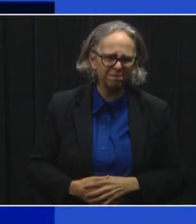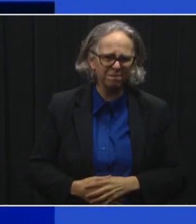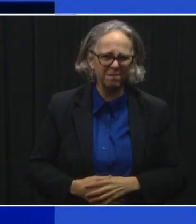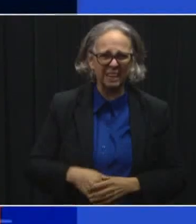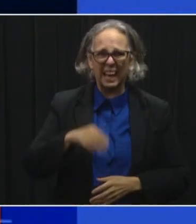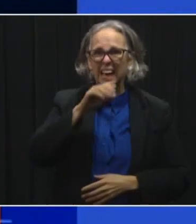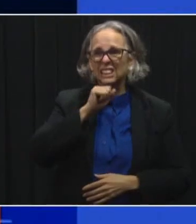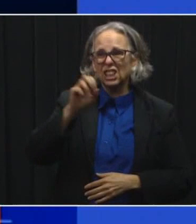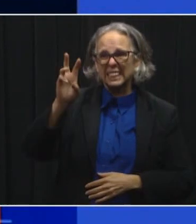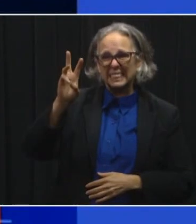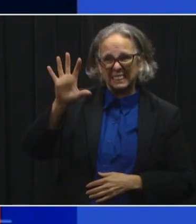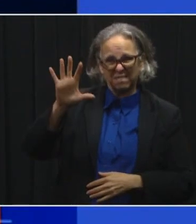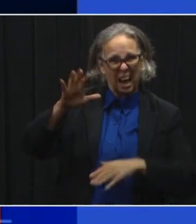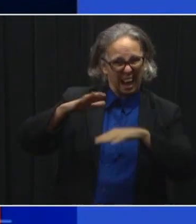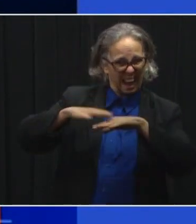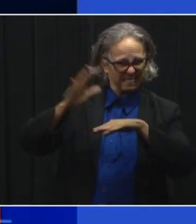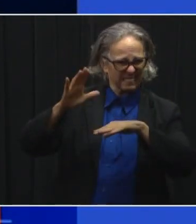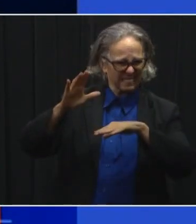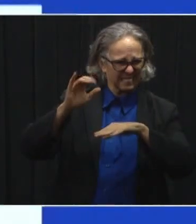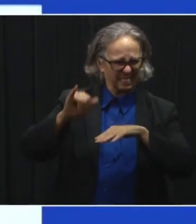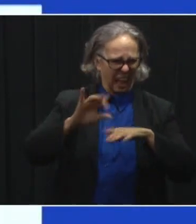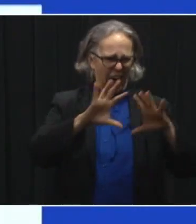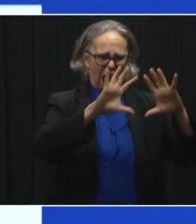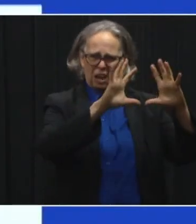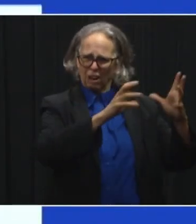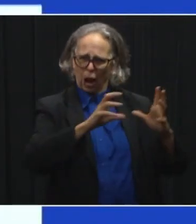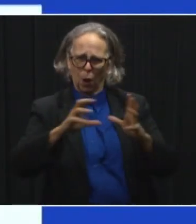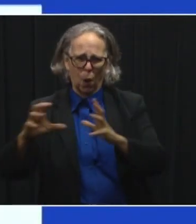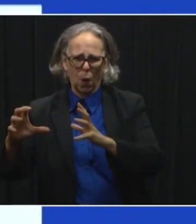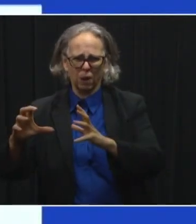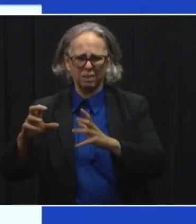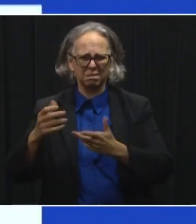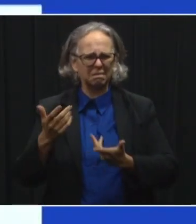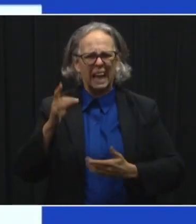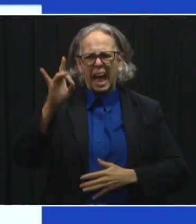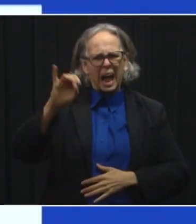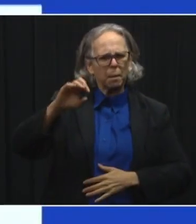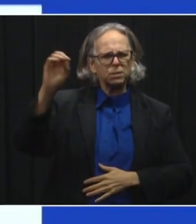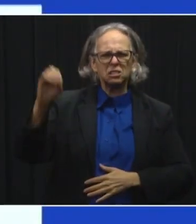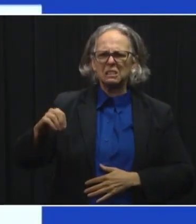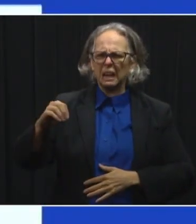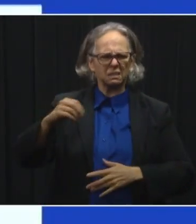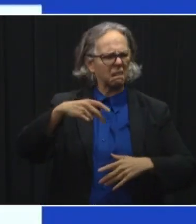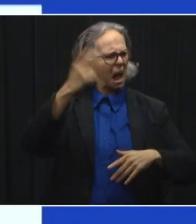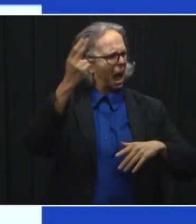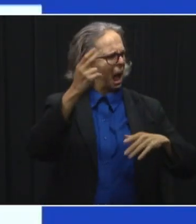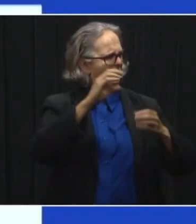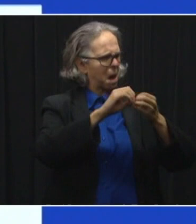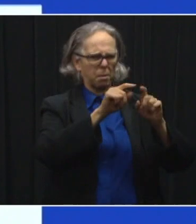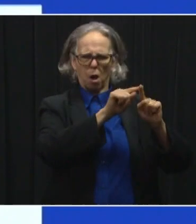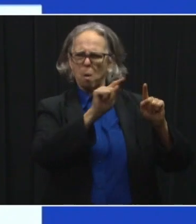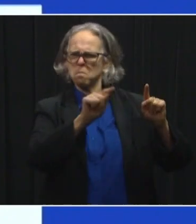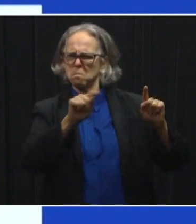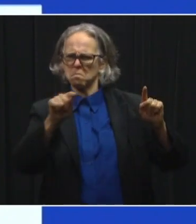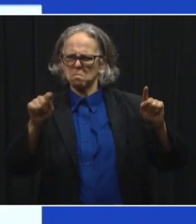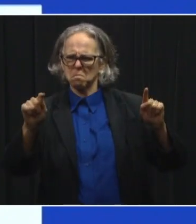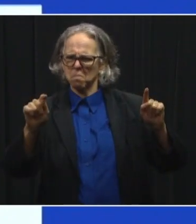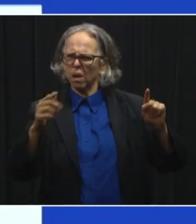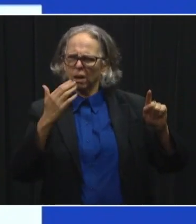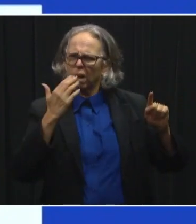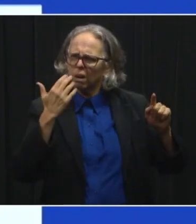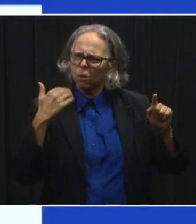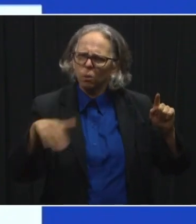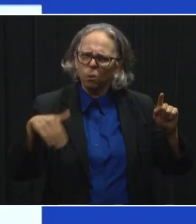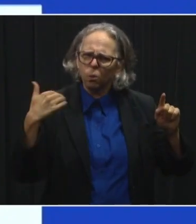65, every age group is is above 80%. 65 to 69 is 83 and that goes to